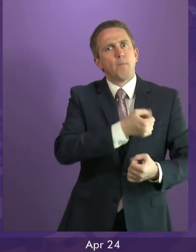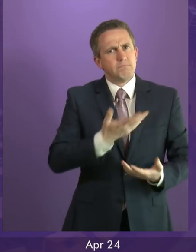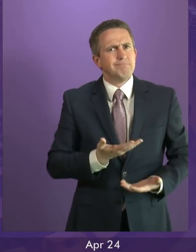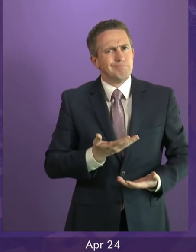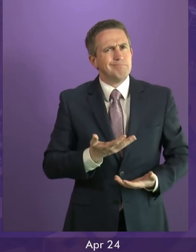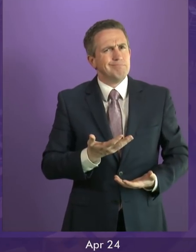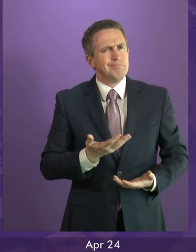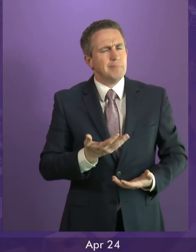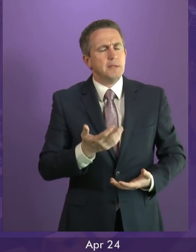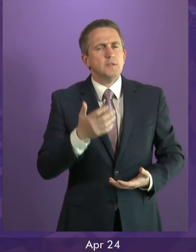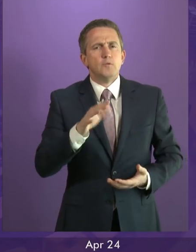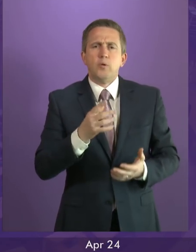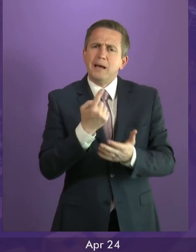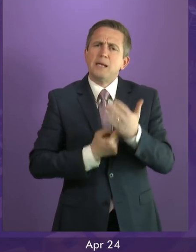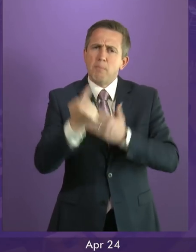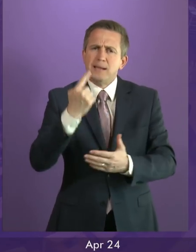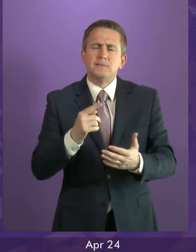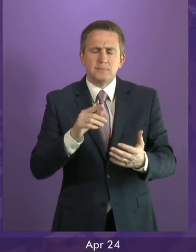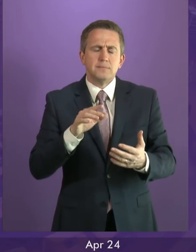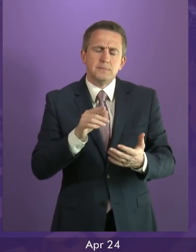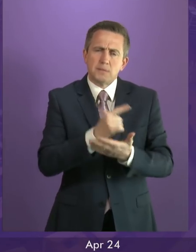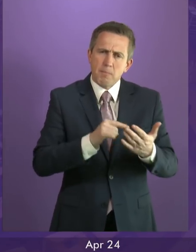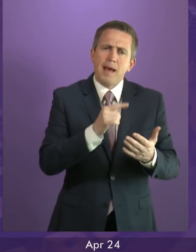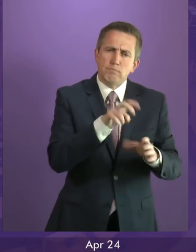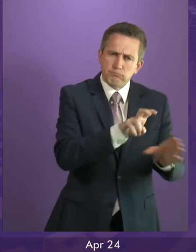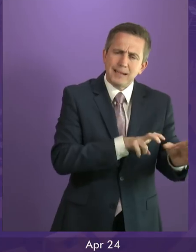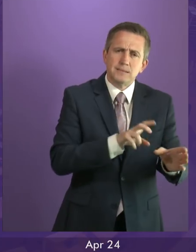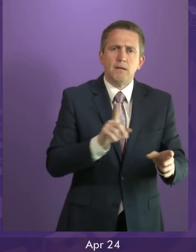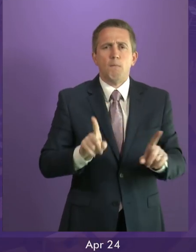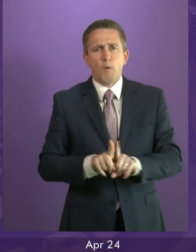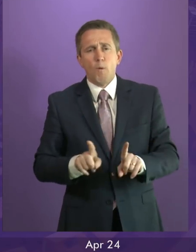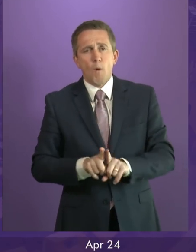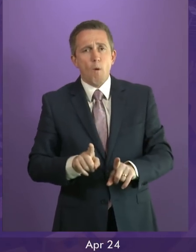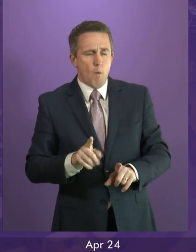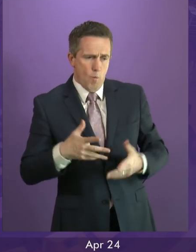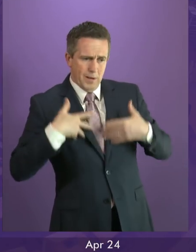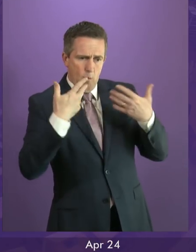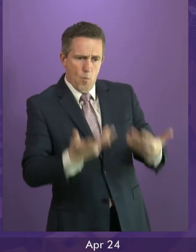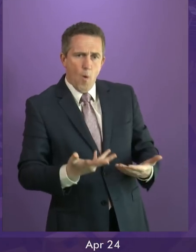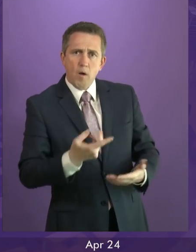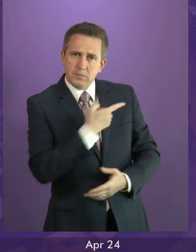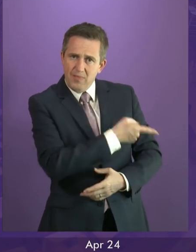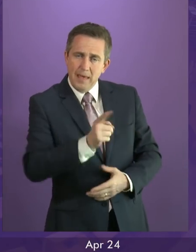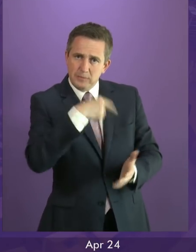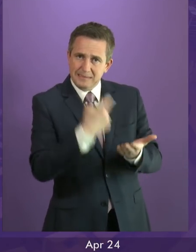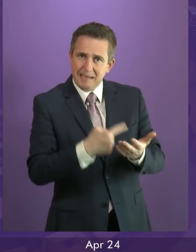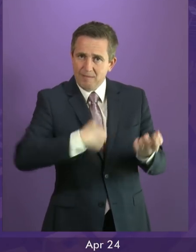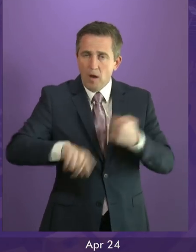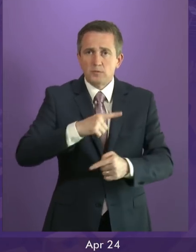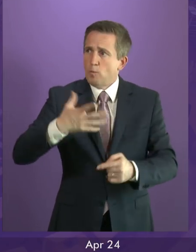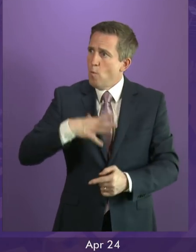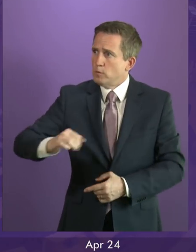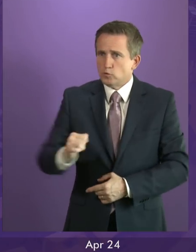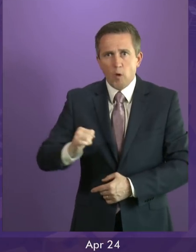independence is not just about Brexit, it's about putting decisions about the future of our country into the hands of people who live here in Scotland. That's what happens in